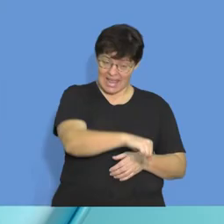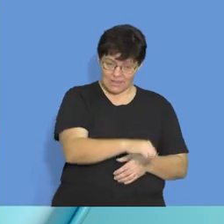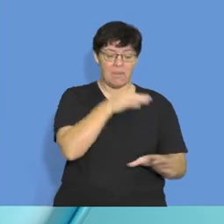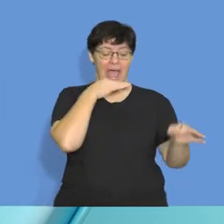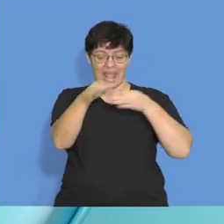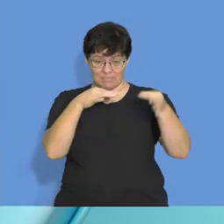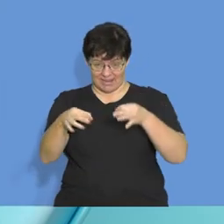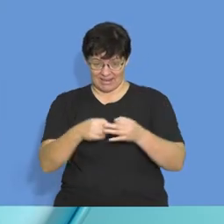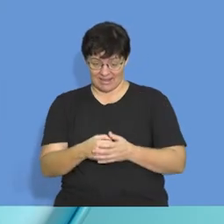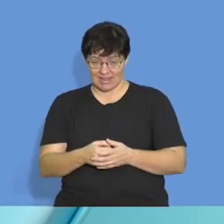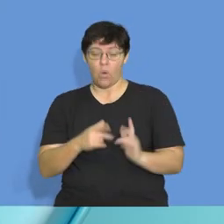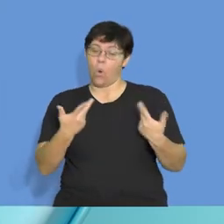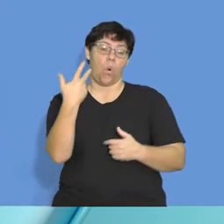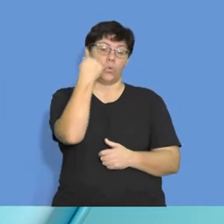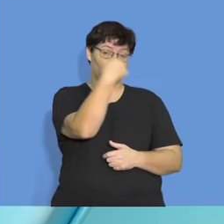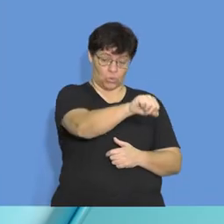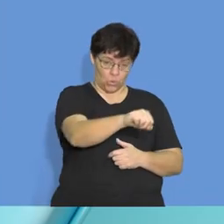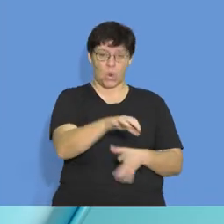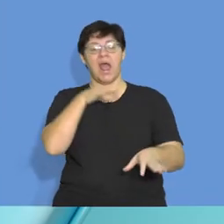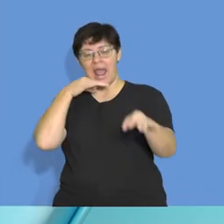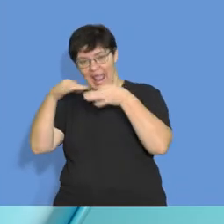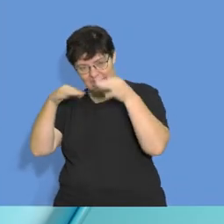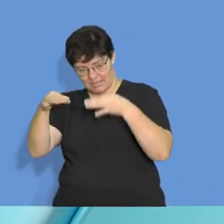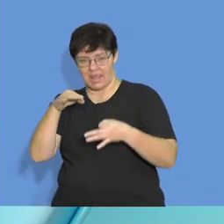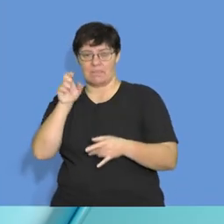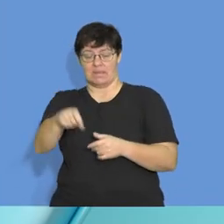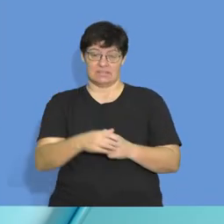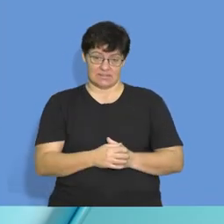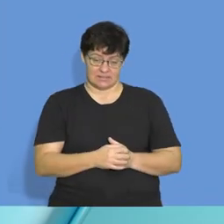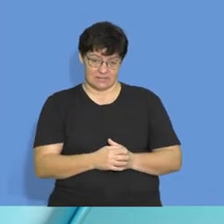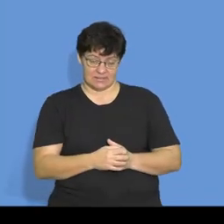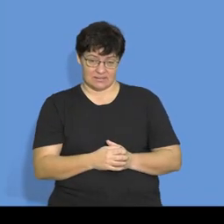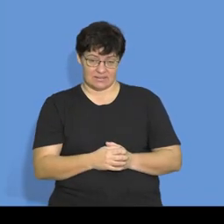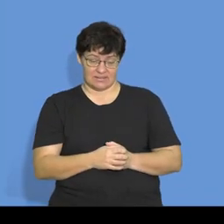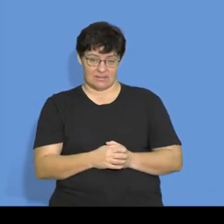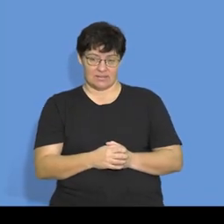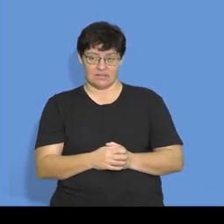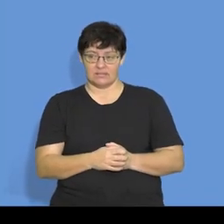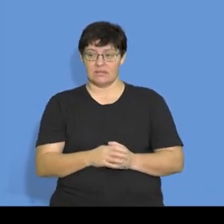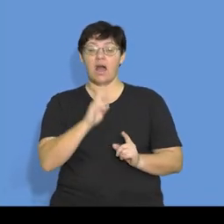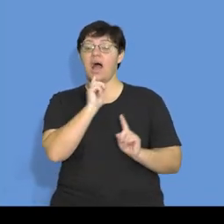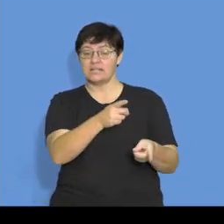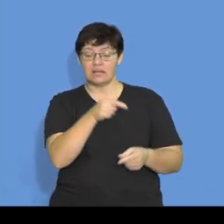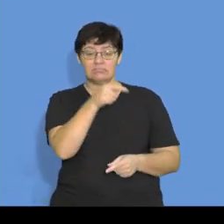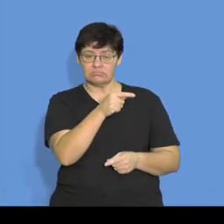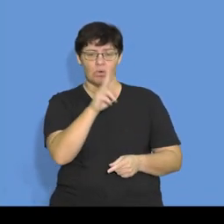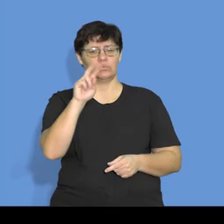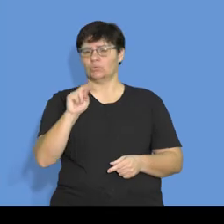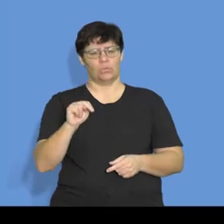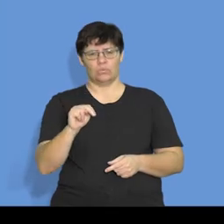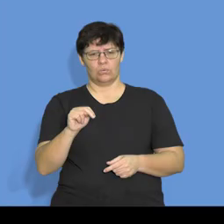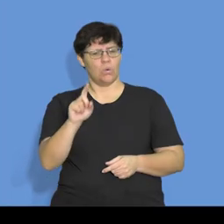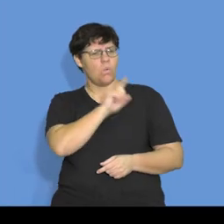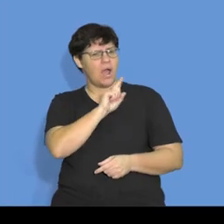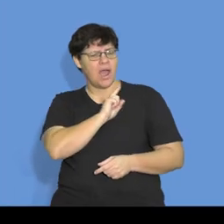correct, but you need to explain that answer. In other words, the answer in this case is no. And why is that no?